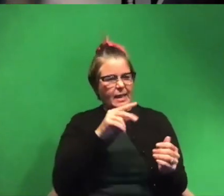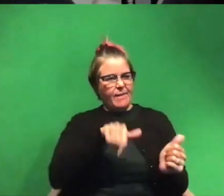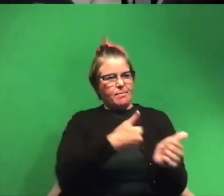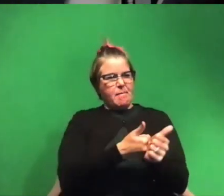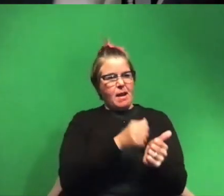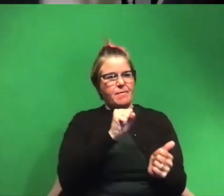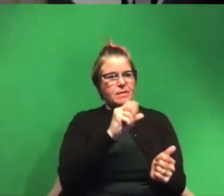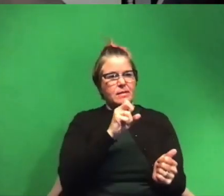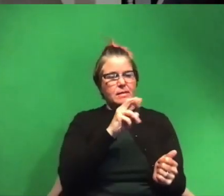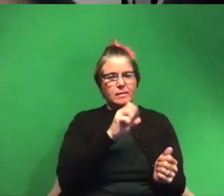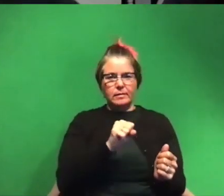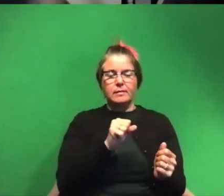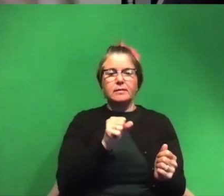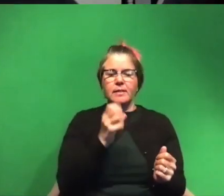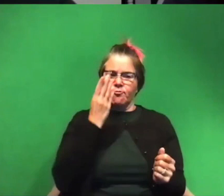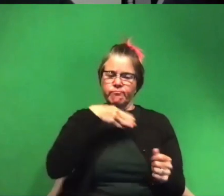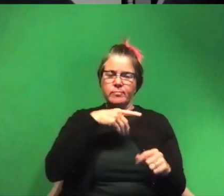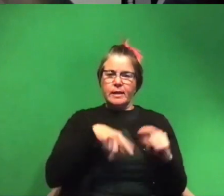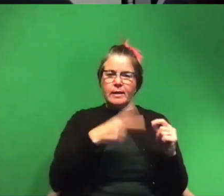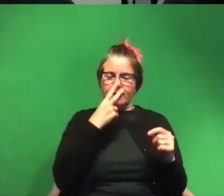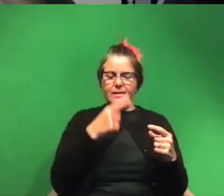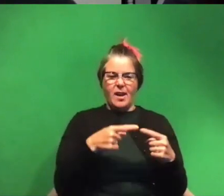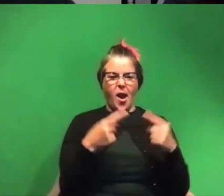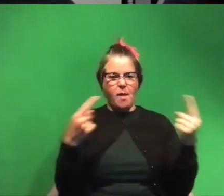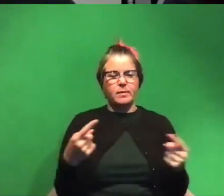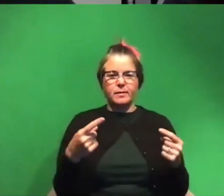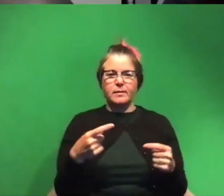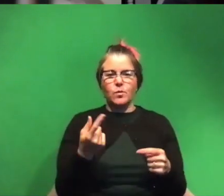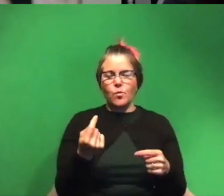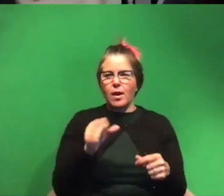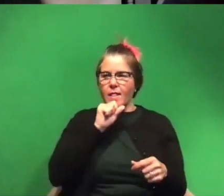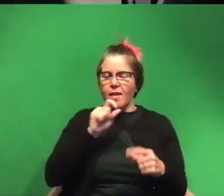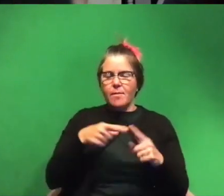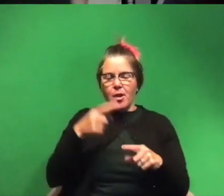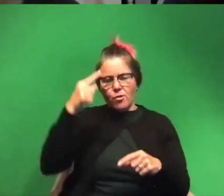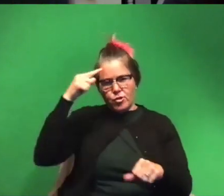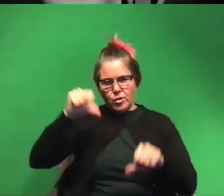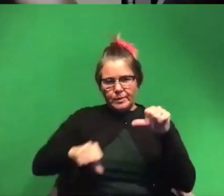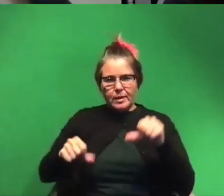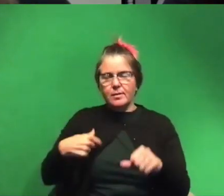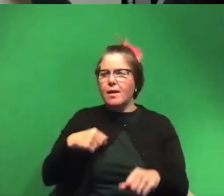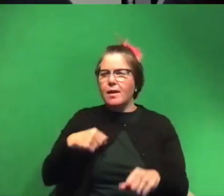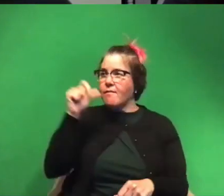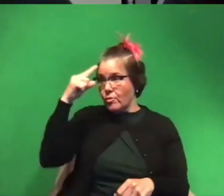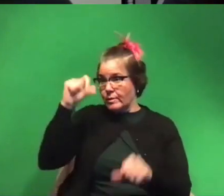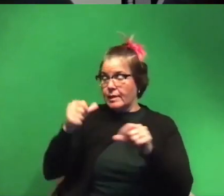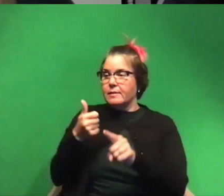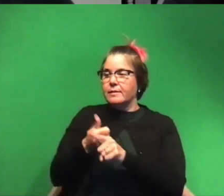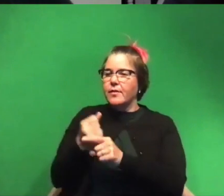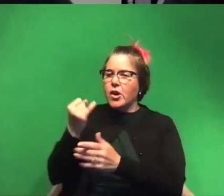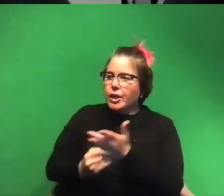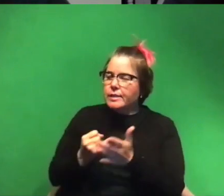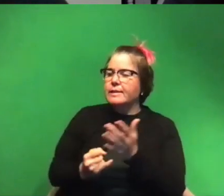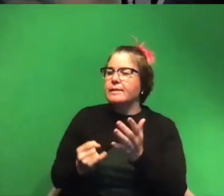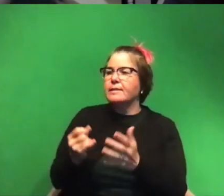if anything it's it's it was the reverse of what i loved about neuroscience where i love neuroscience because it was so artistic and i